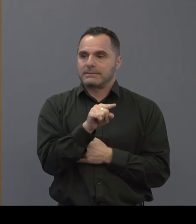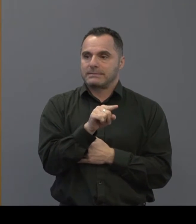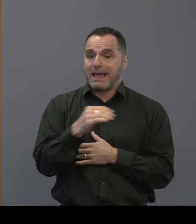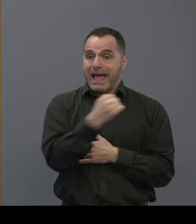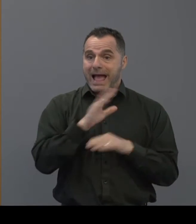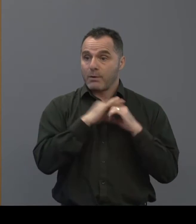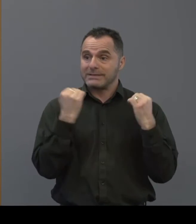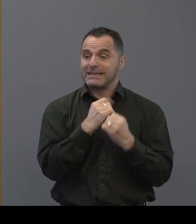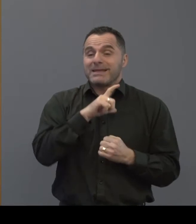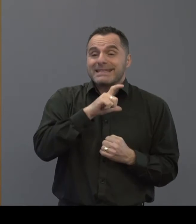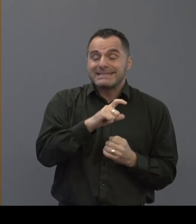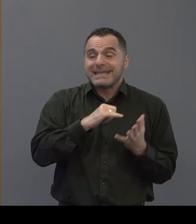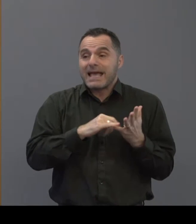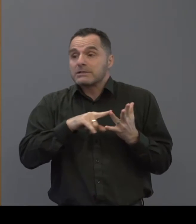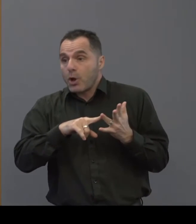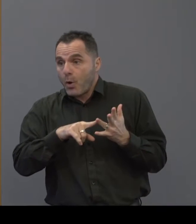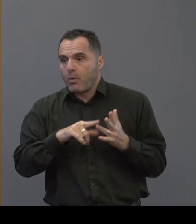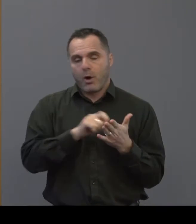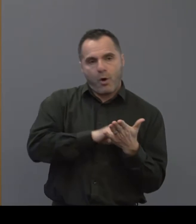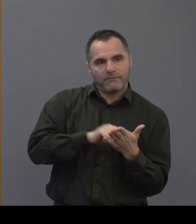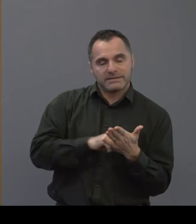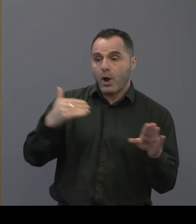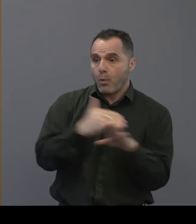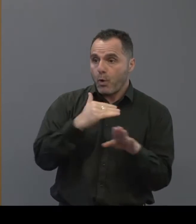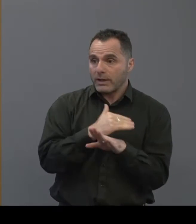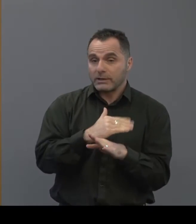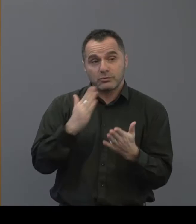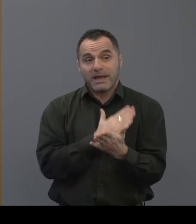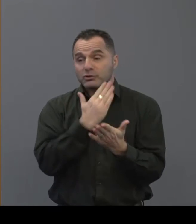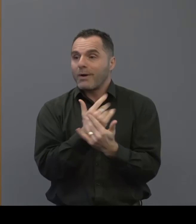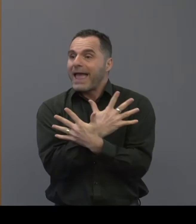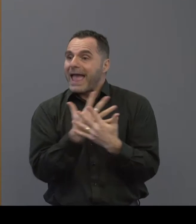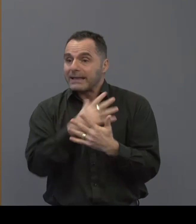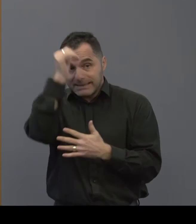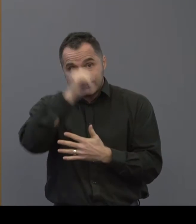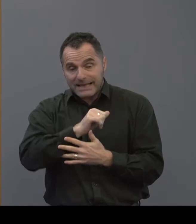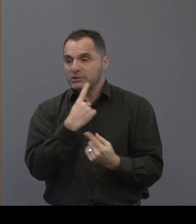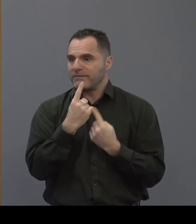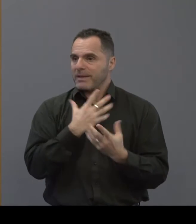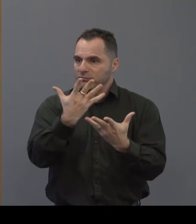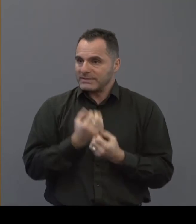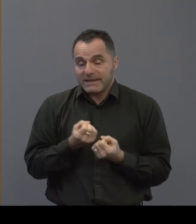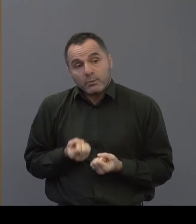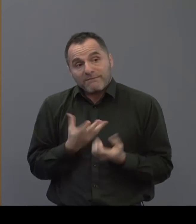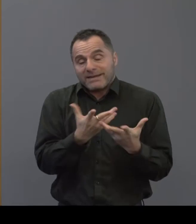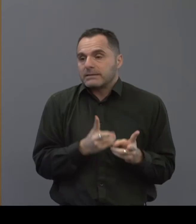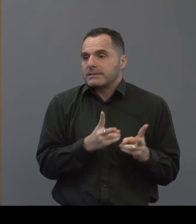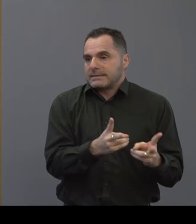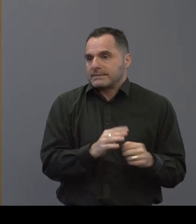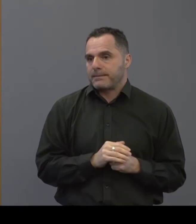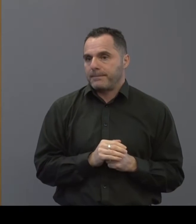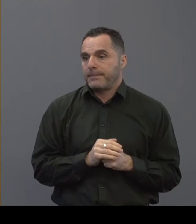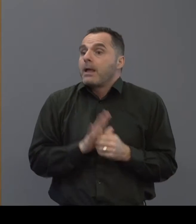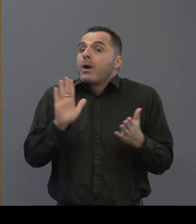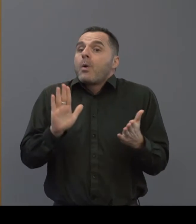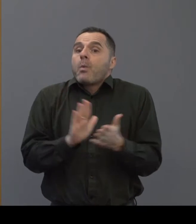within the cso office is working across there to ensure that any intelligence any information that we get give is fed in so again i think sonia will be happy